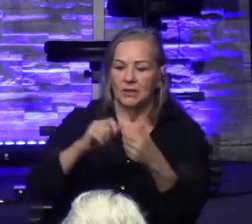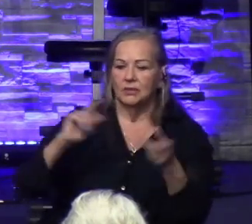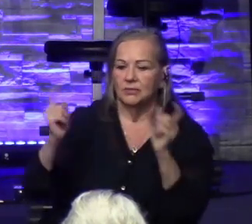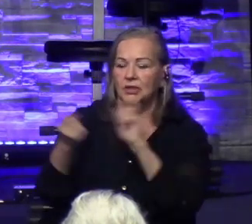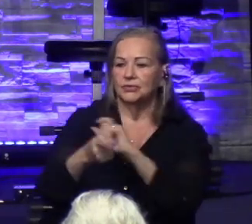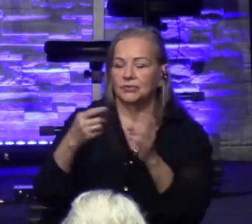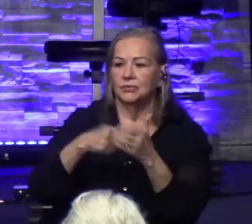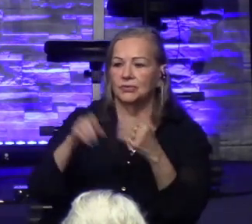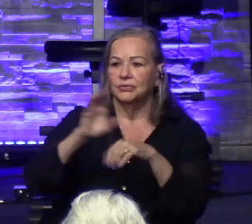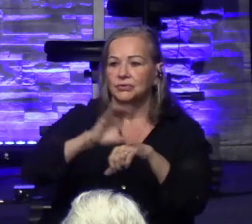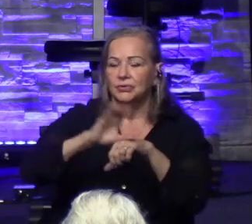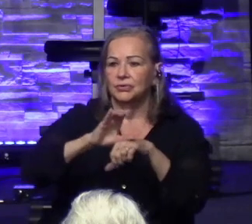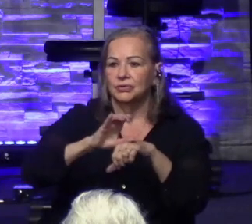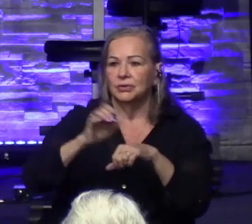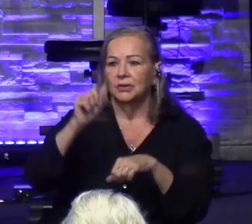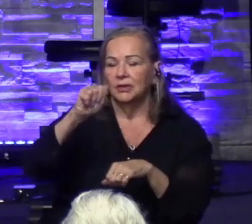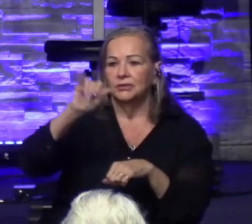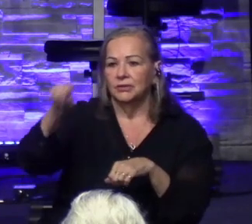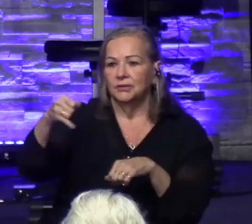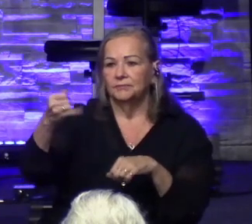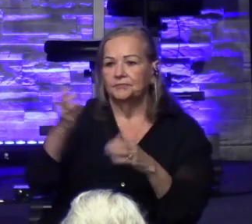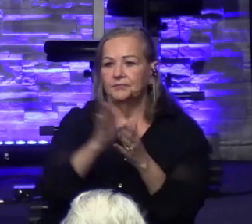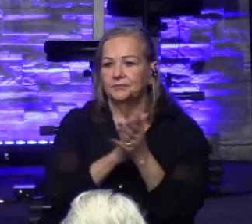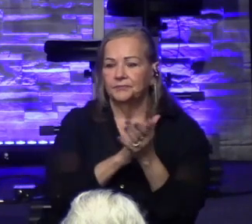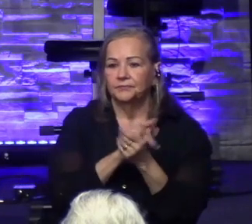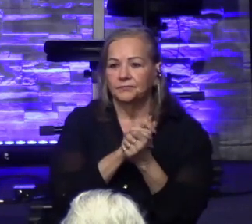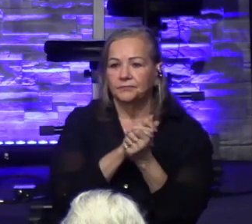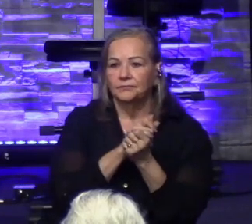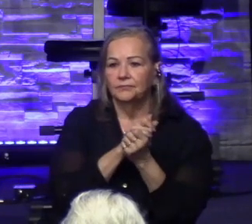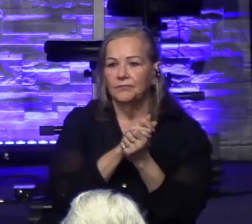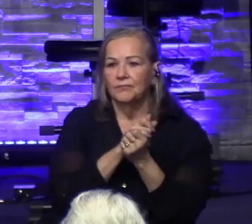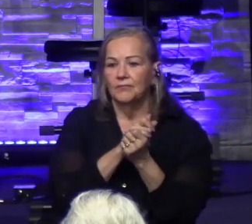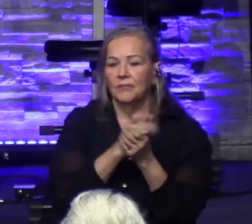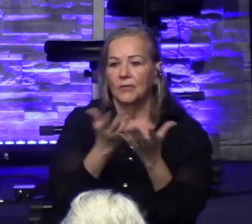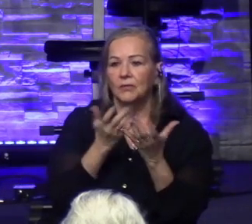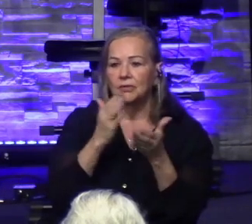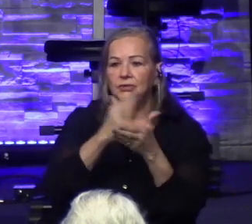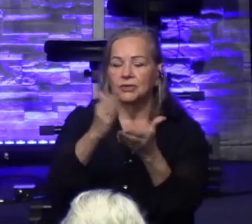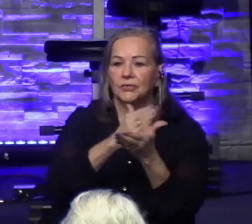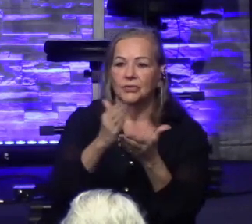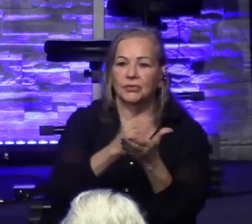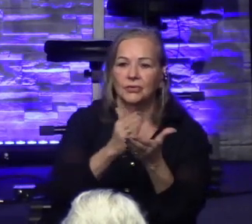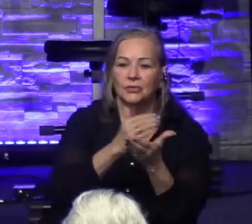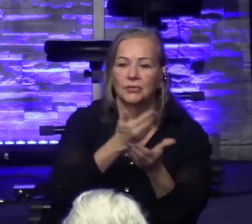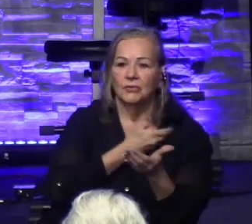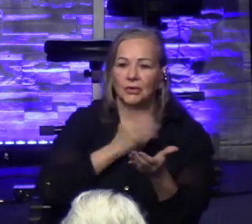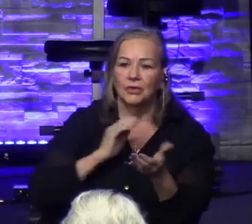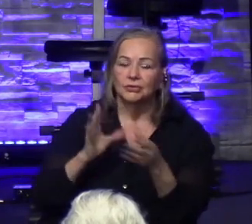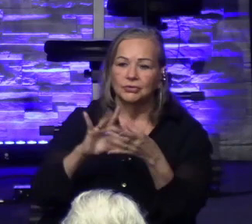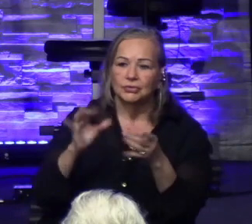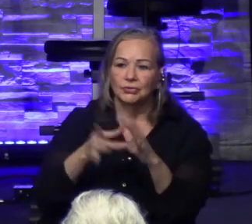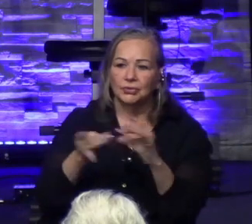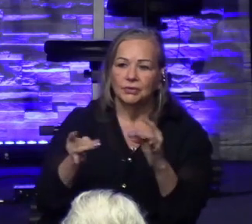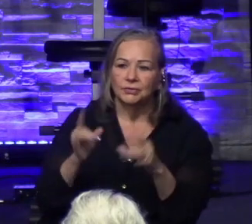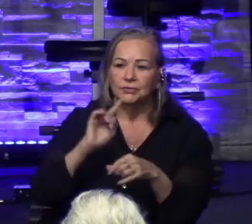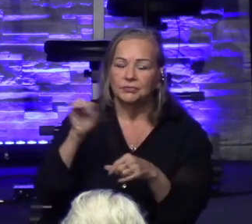and in the city of Apache Junction. I want to share with you a little bit about our story and where we came from.